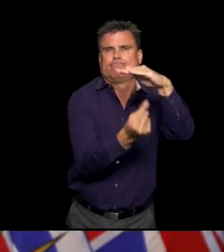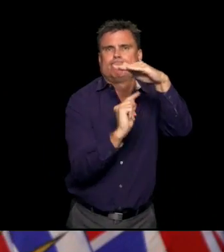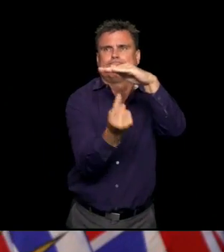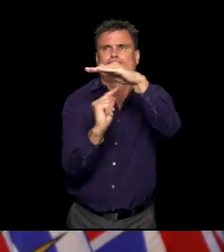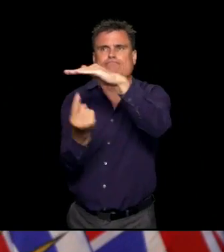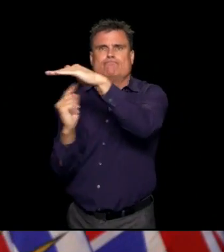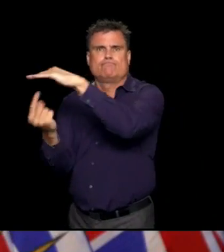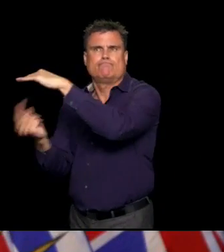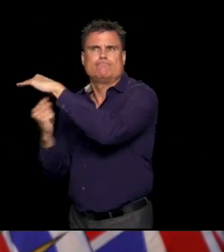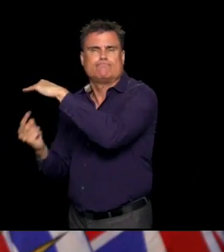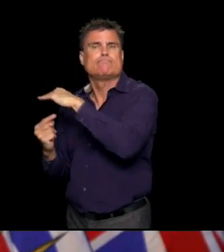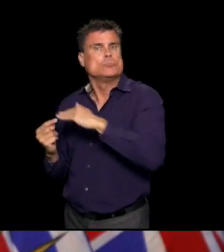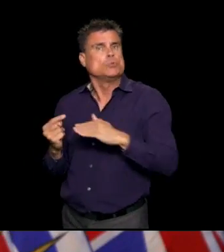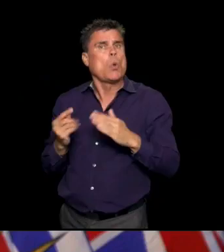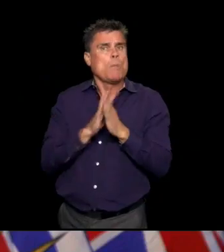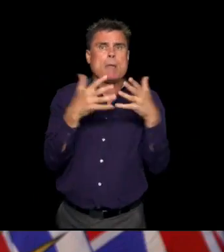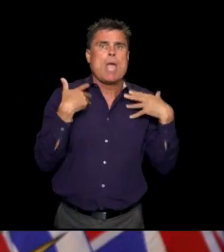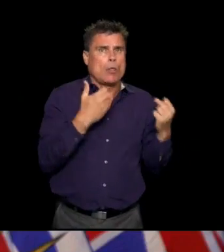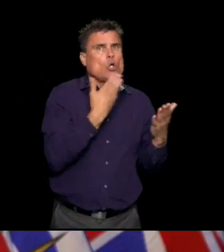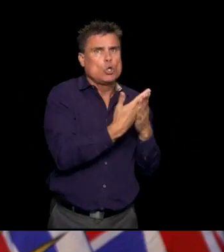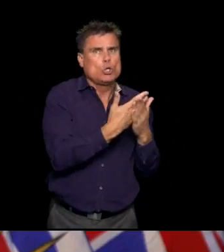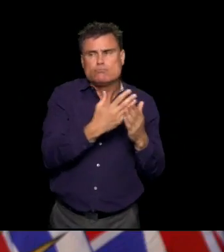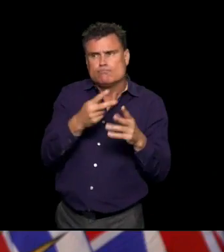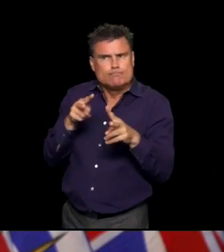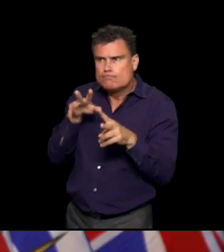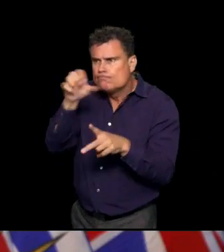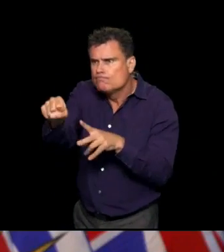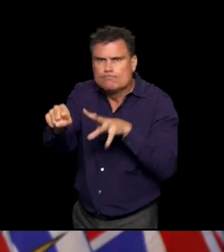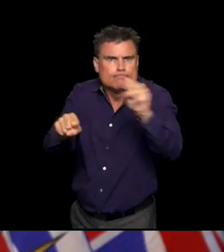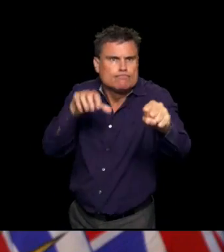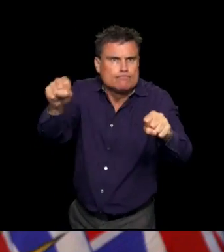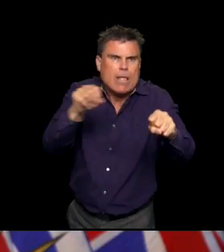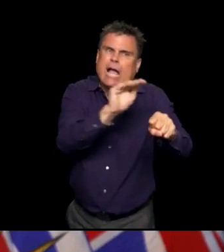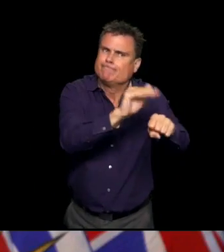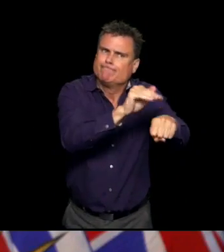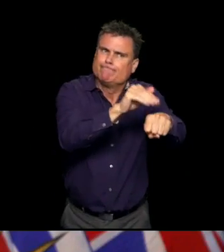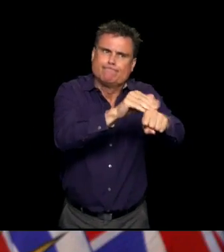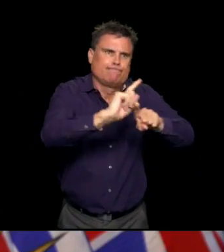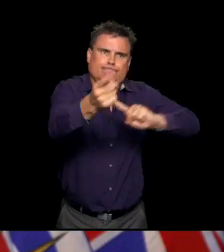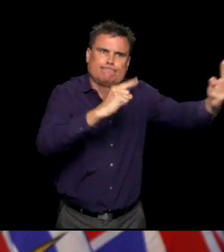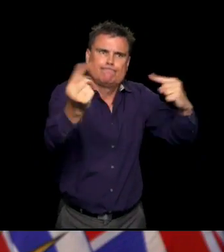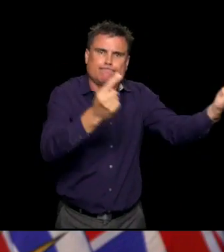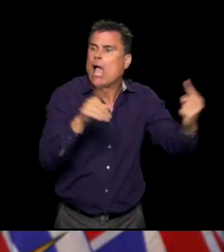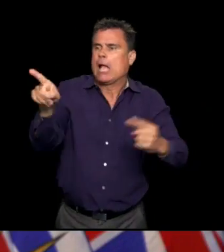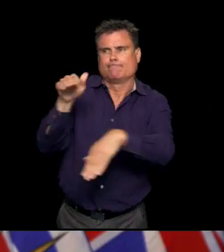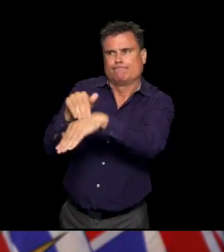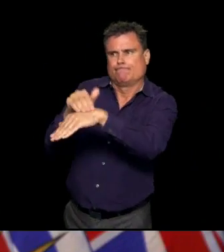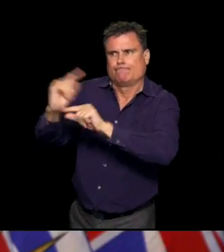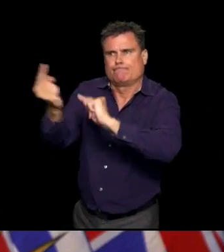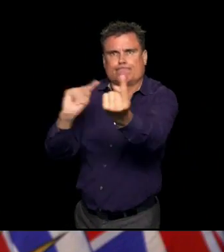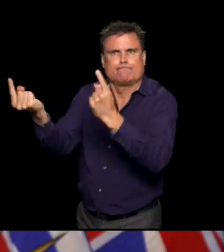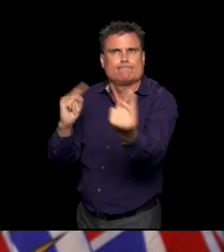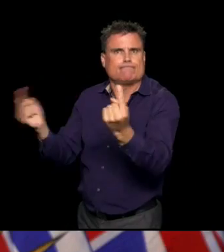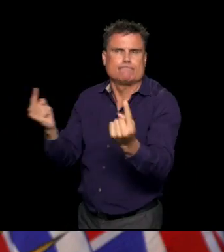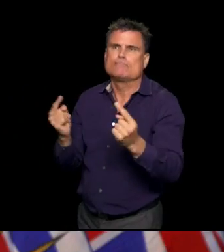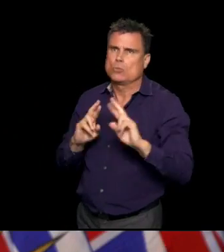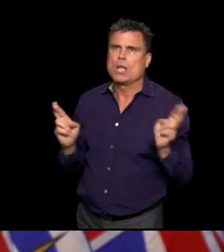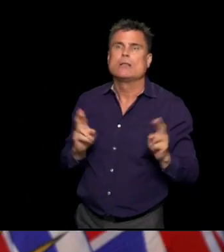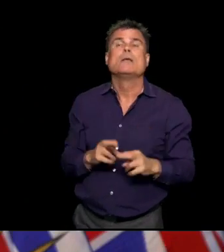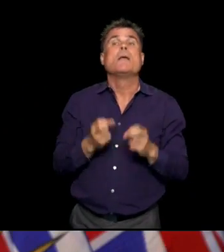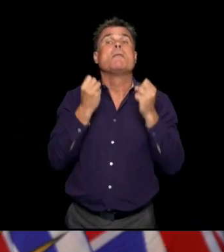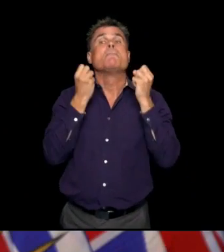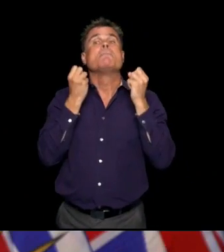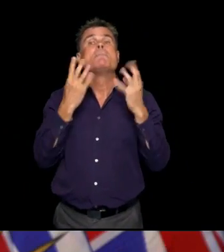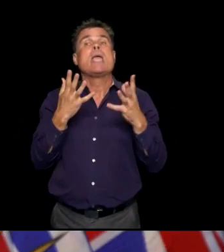people quickly, we are linking people quickly. Less than 20% of our cases are unlinked, and those are the ones that